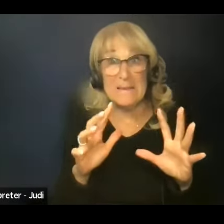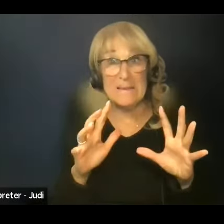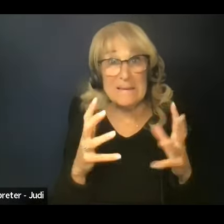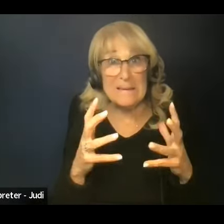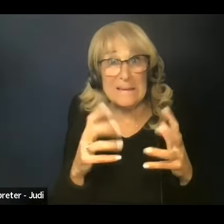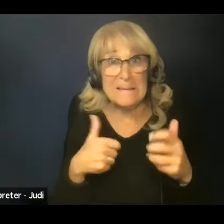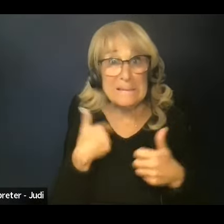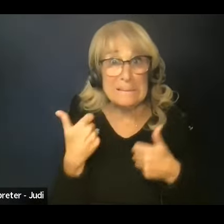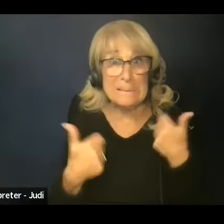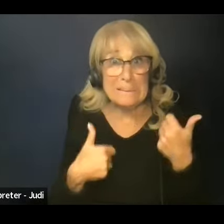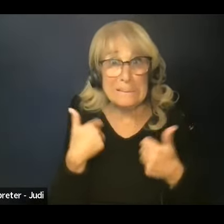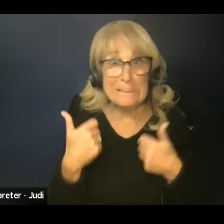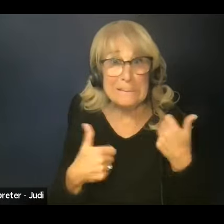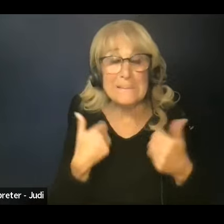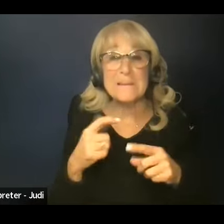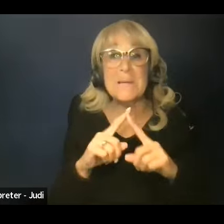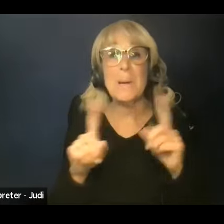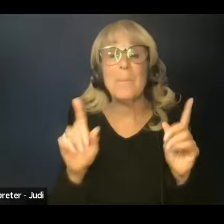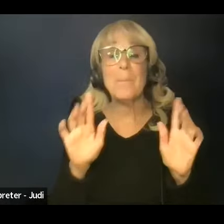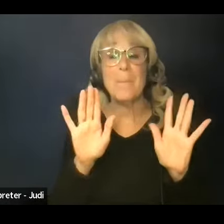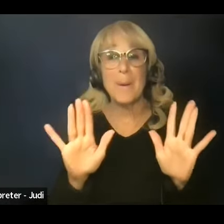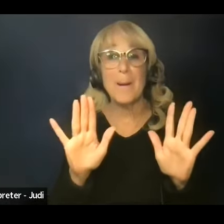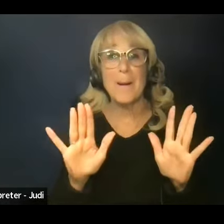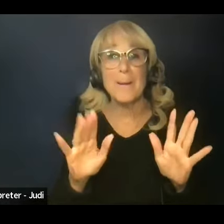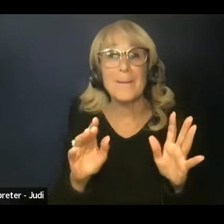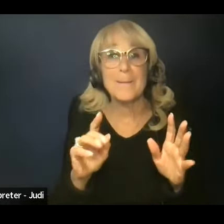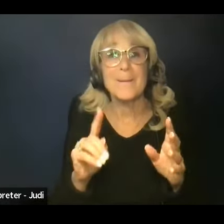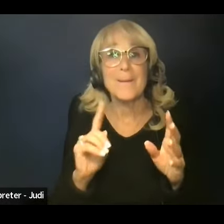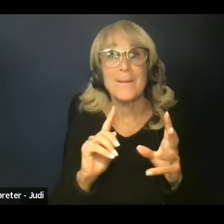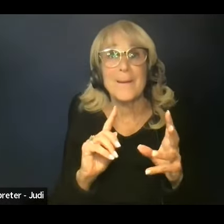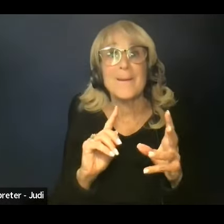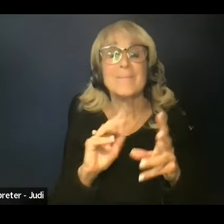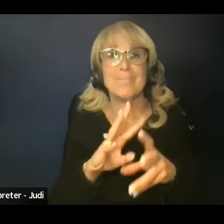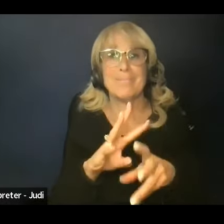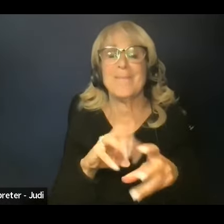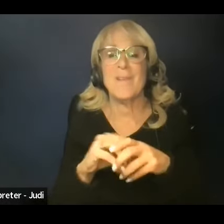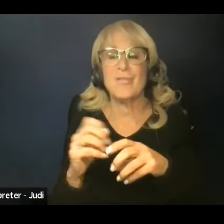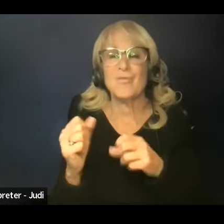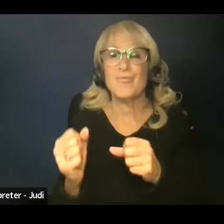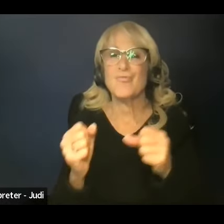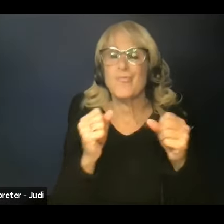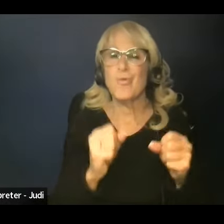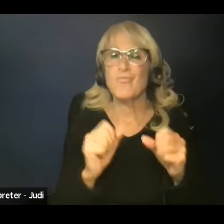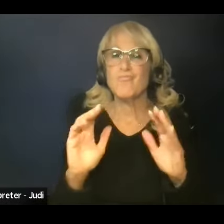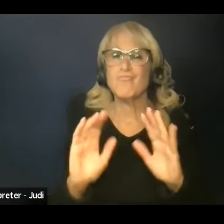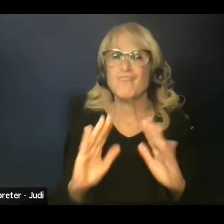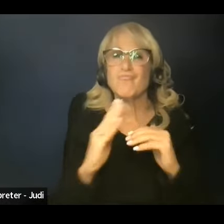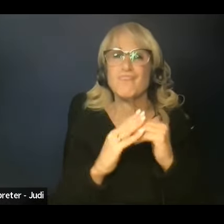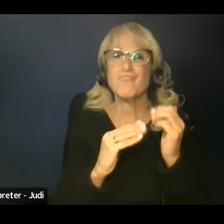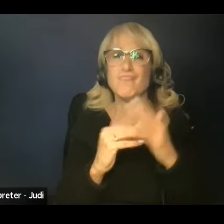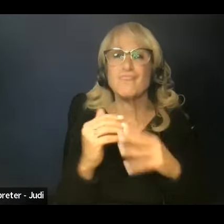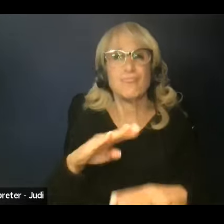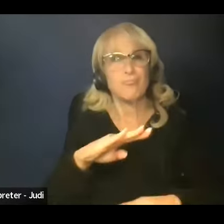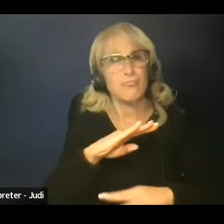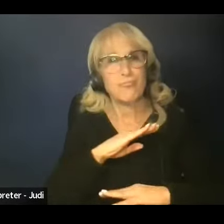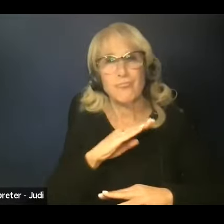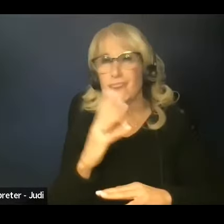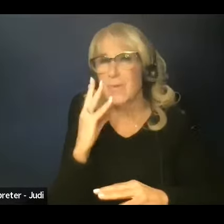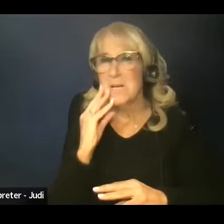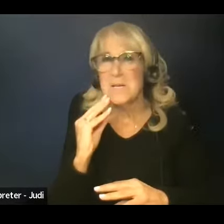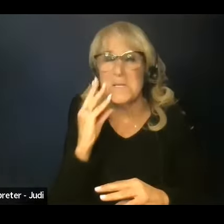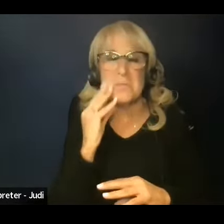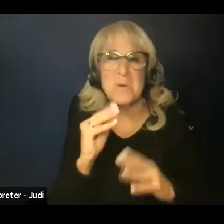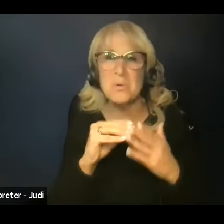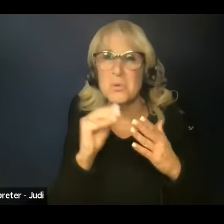very much bought in. And at the end, they were very fulfilled with the experience because